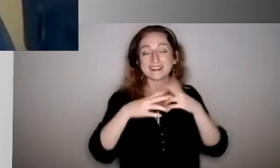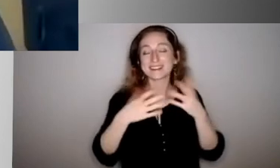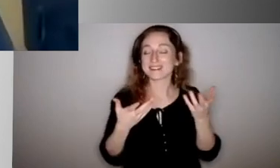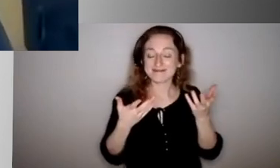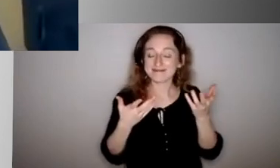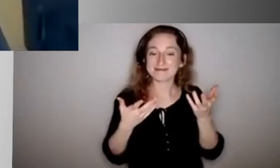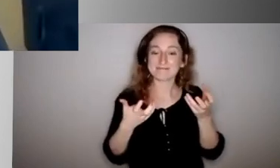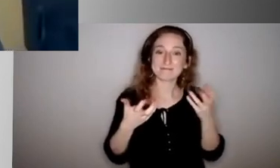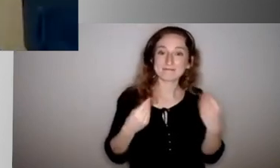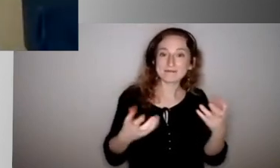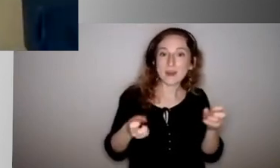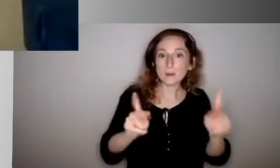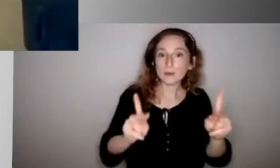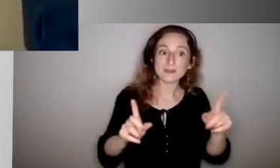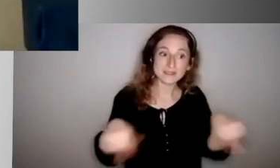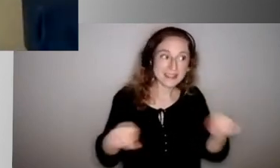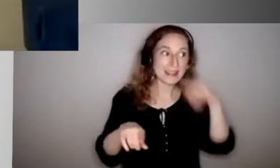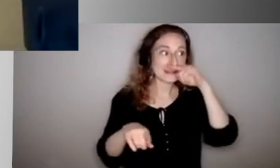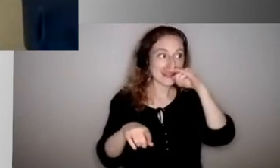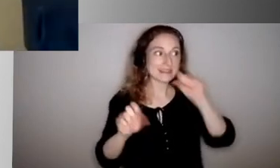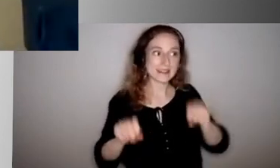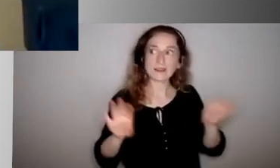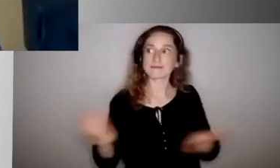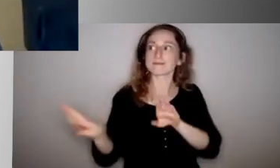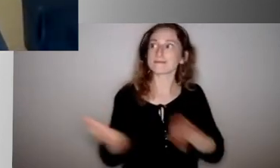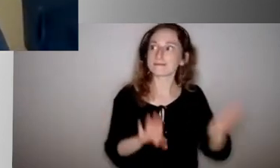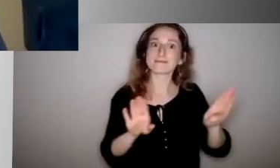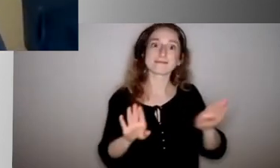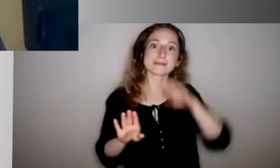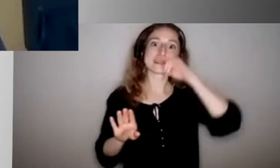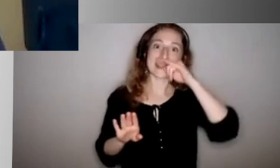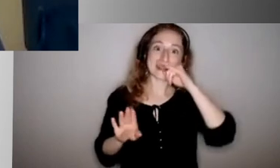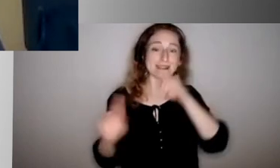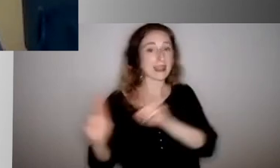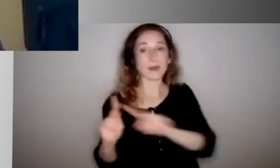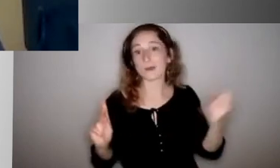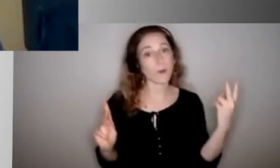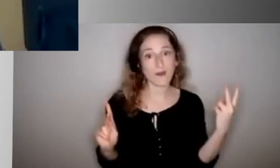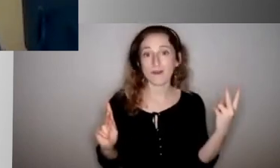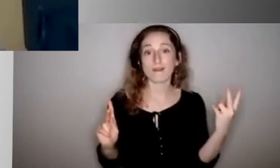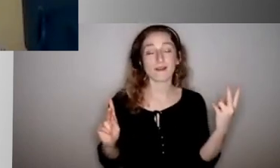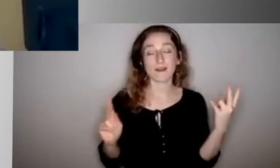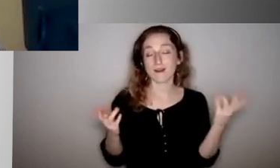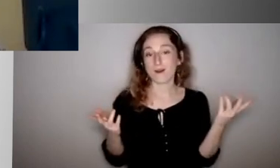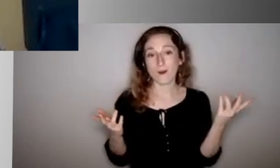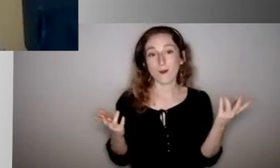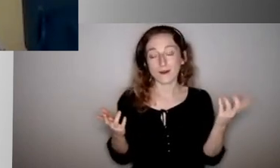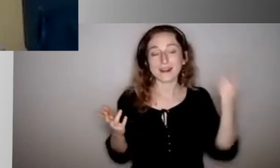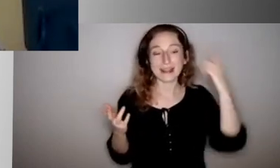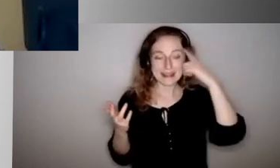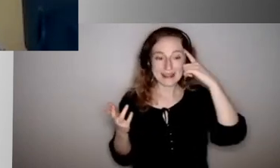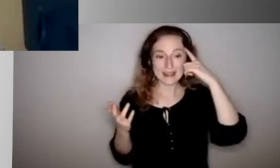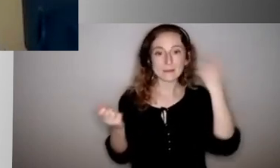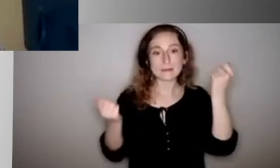opportunities where kids can be kids, right. And, um, depending, and that can be K through 12. Um, so yeah, bringing, and I, and I think so many people have such